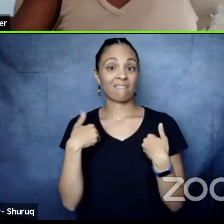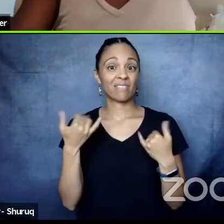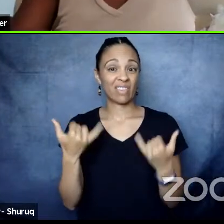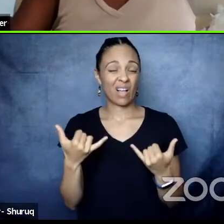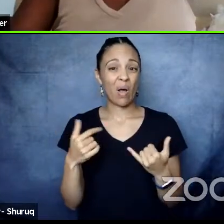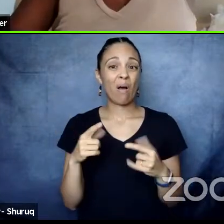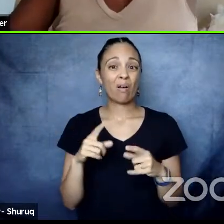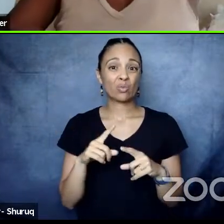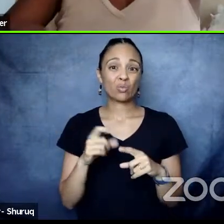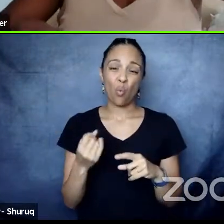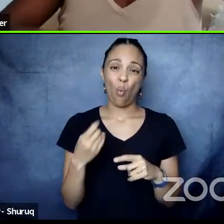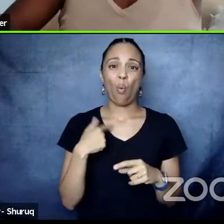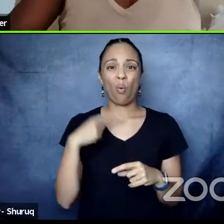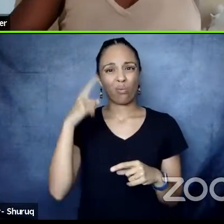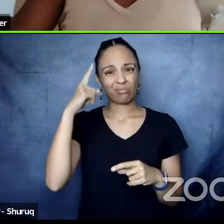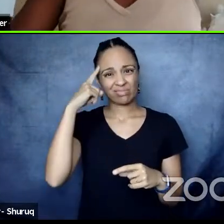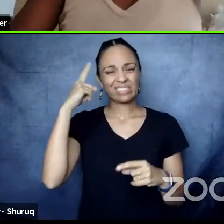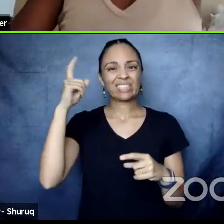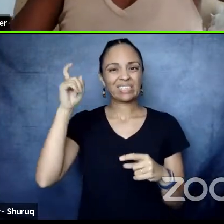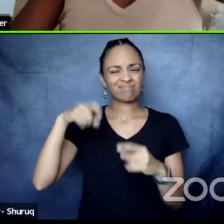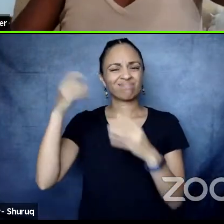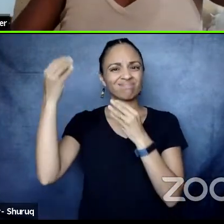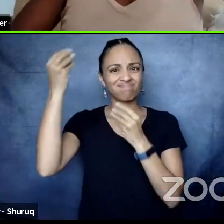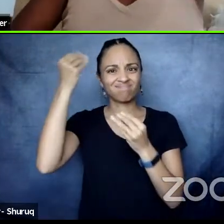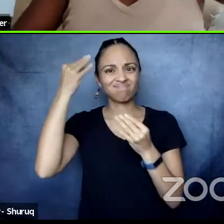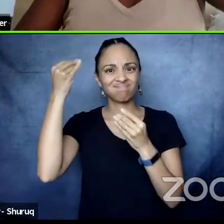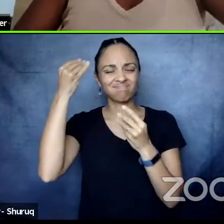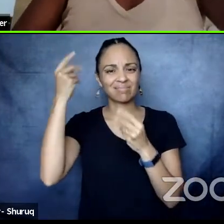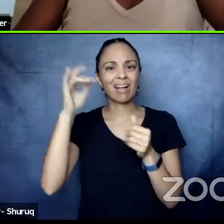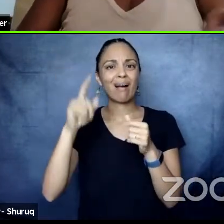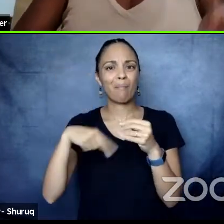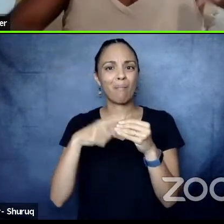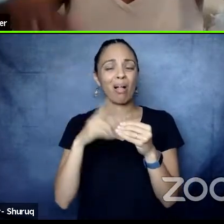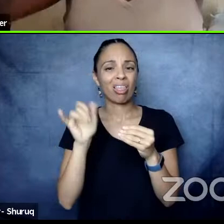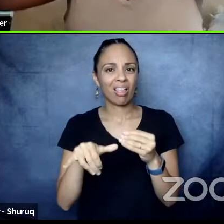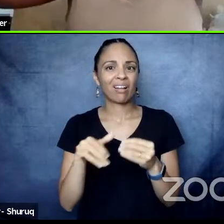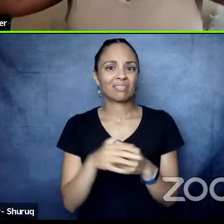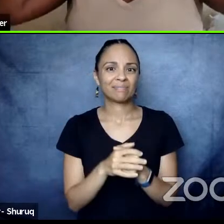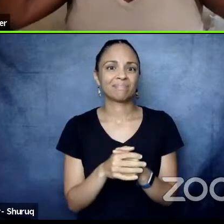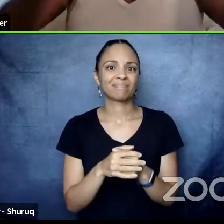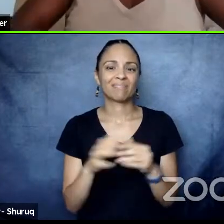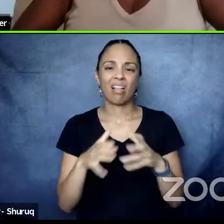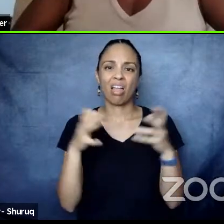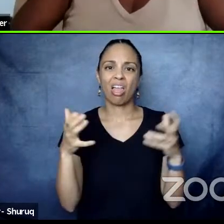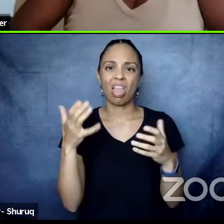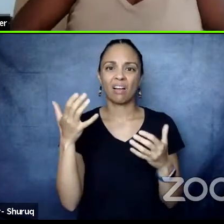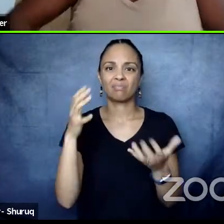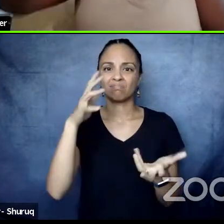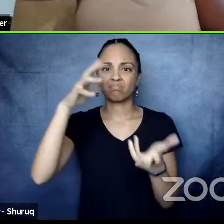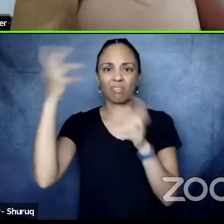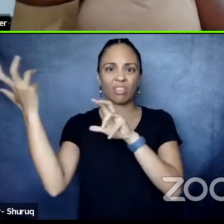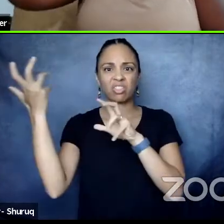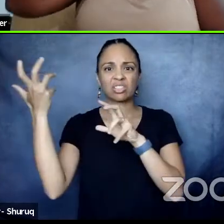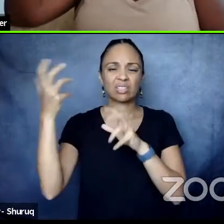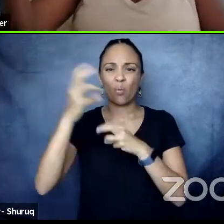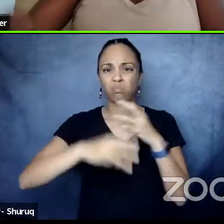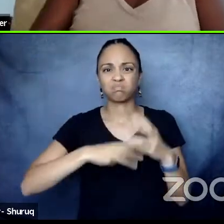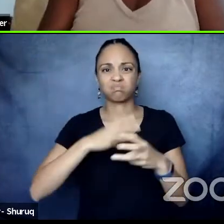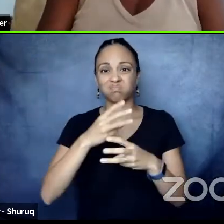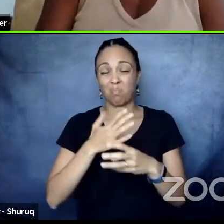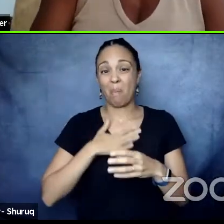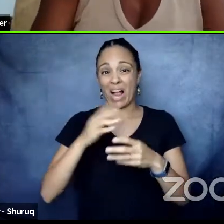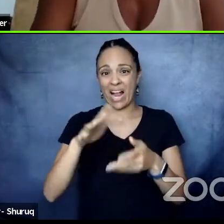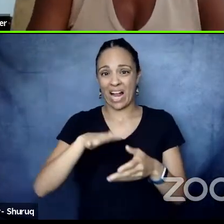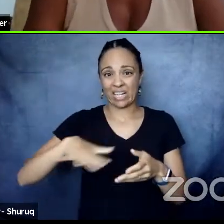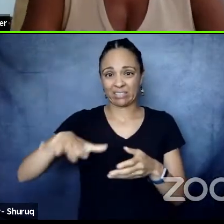blocked off. There's more looting. Everything is happening last night in terms of going into different